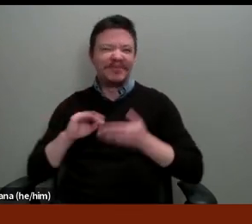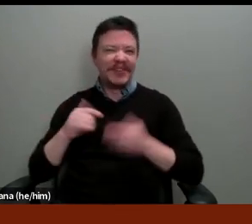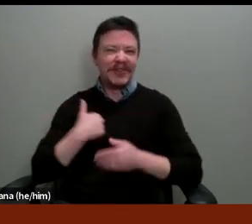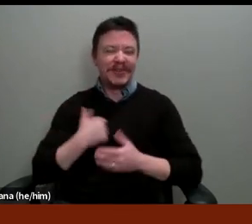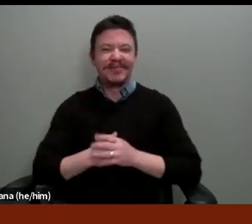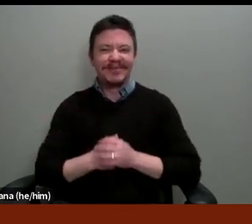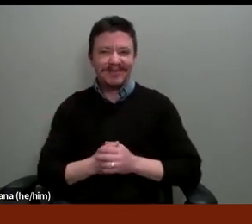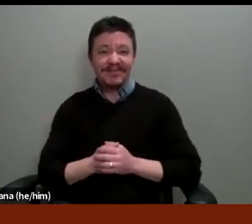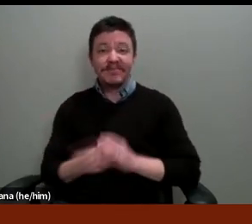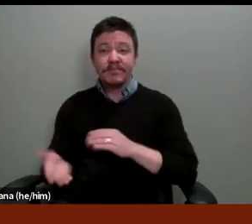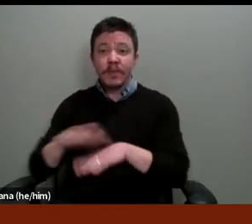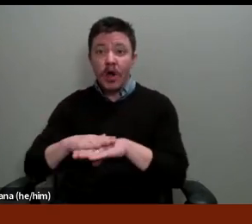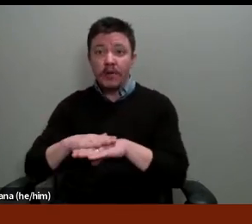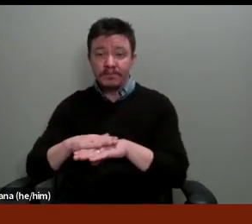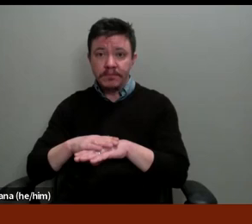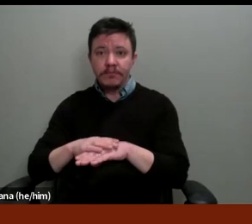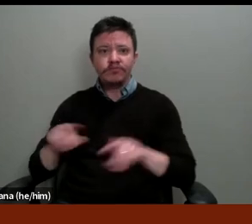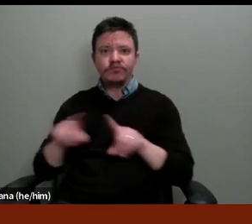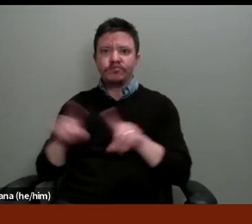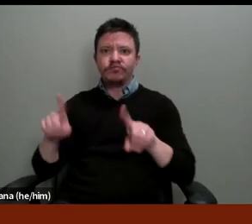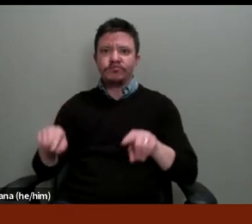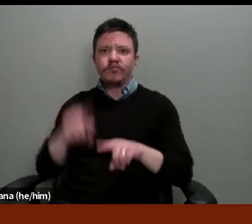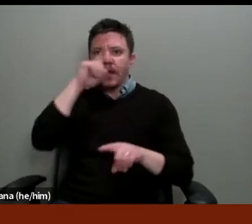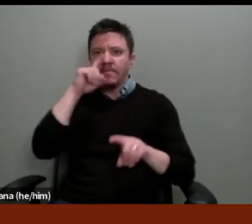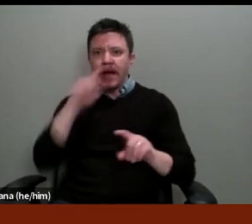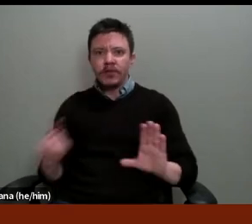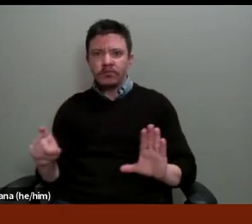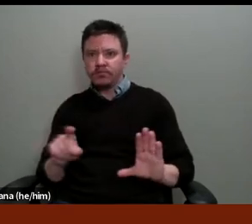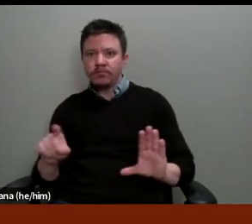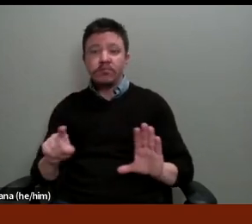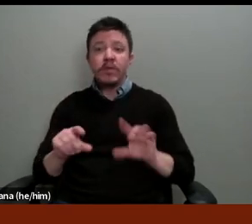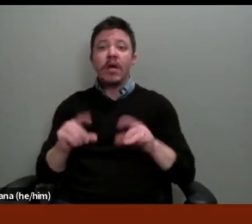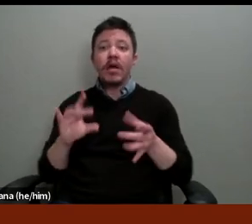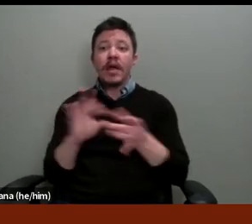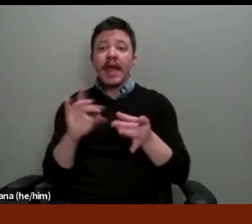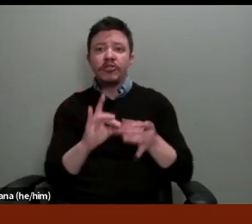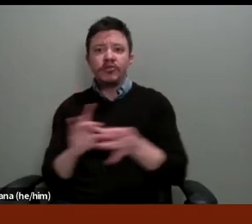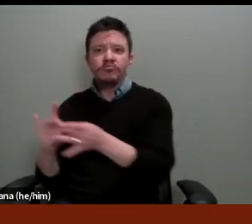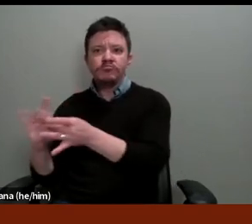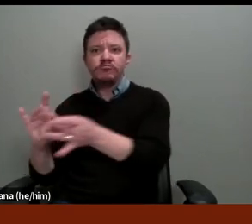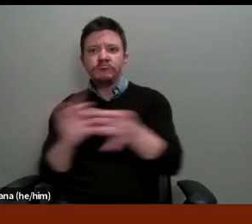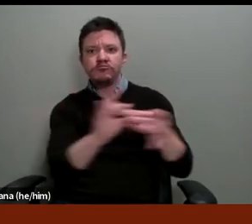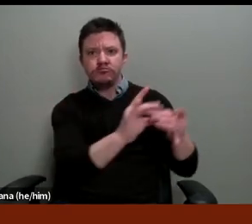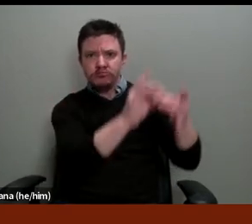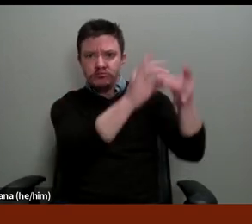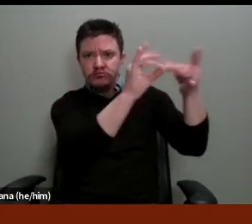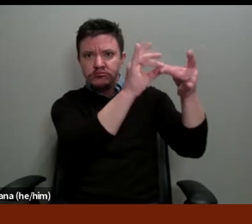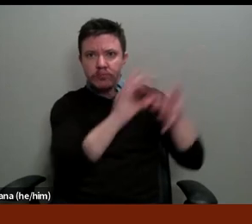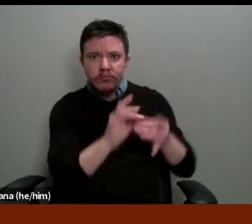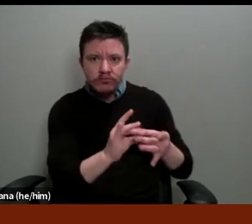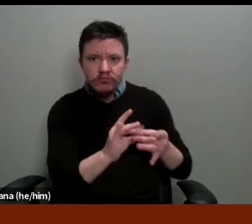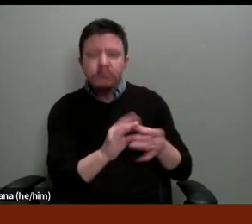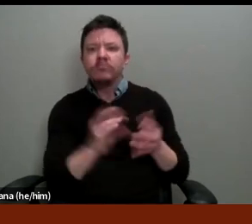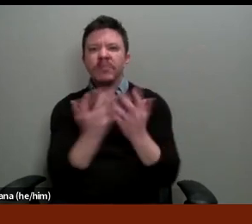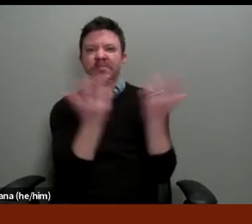Once on you can click the caption box with your cursor and you can move it around the screen so that you can fit it to the slides you're